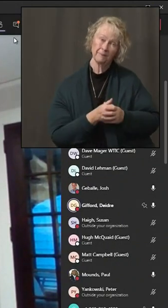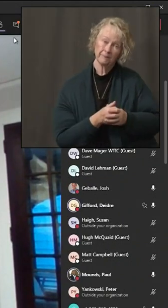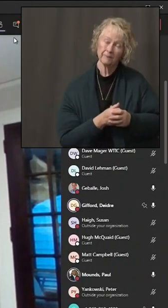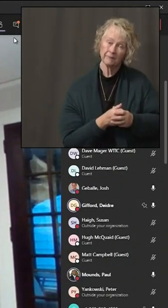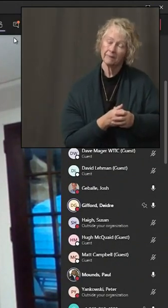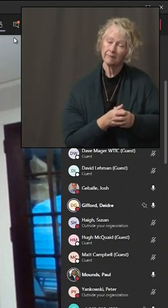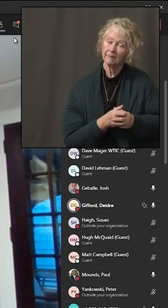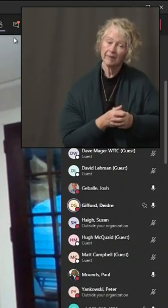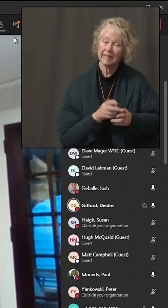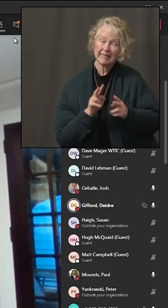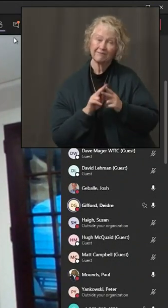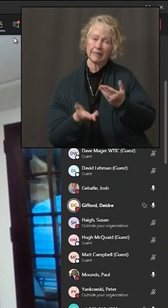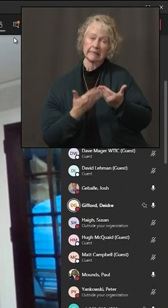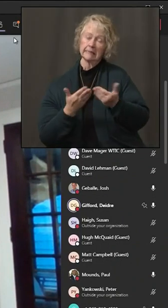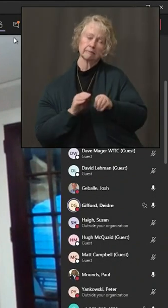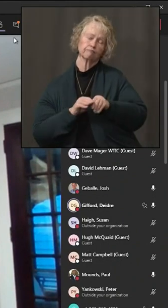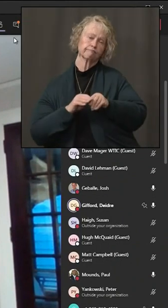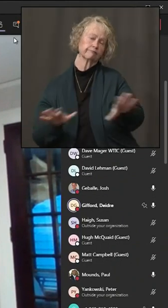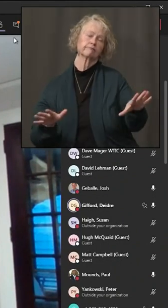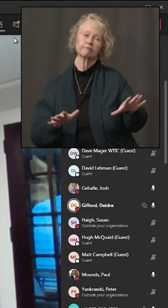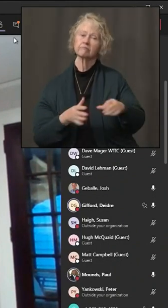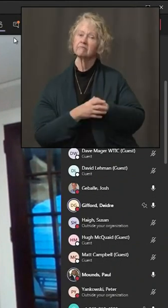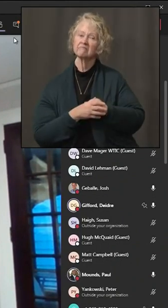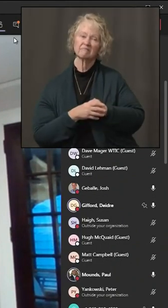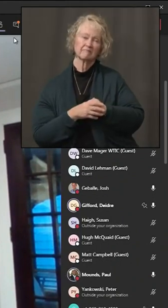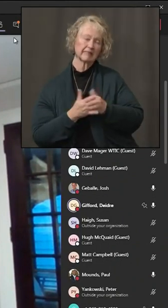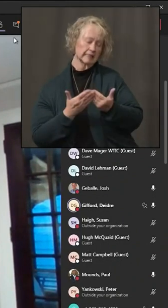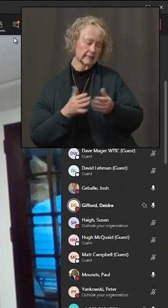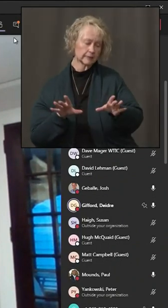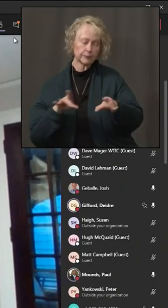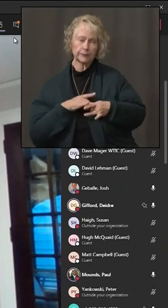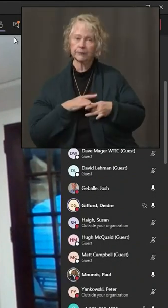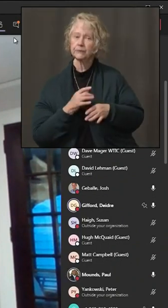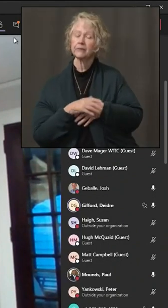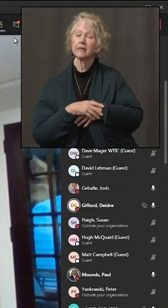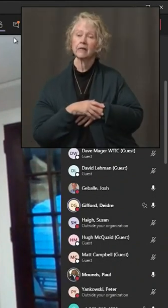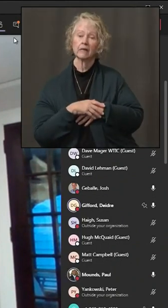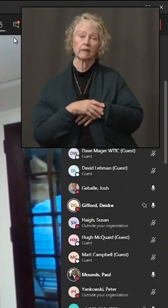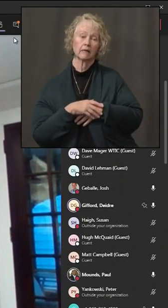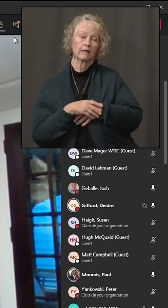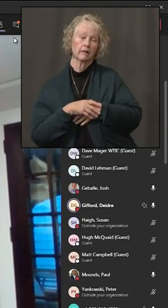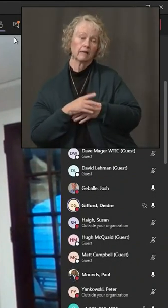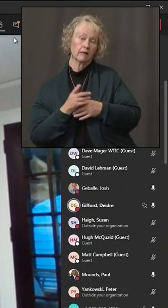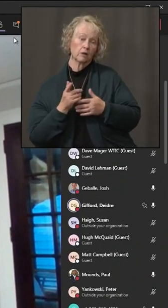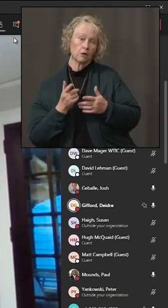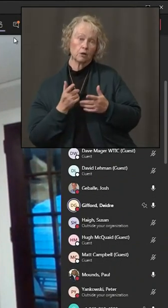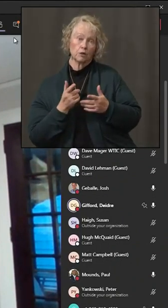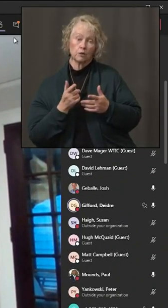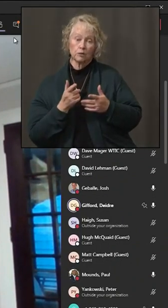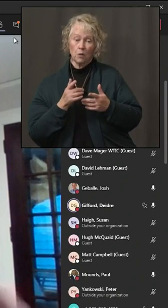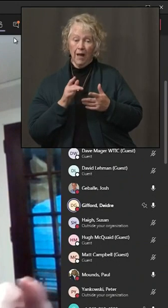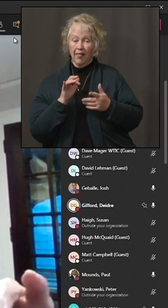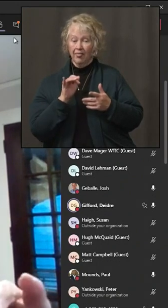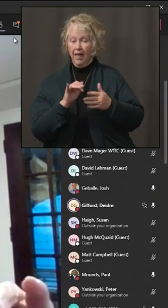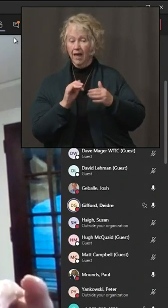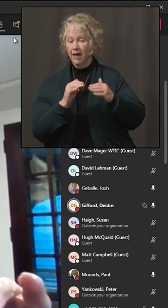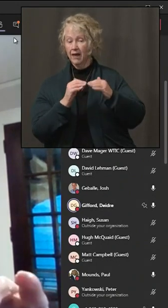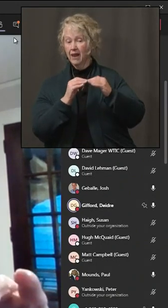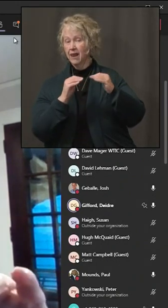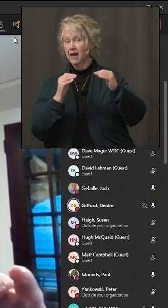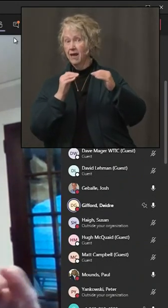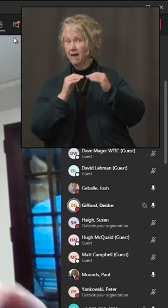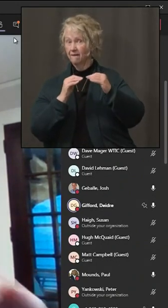it's a highly contagious virus. And so when you get to a certain level of